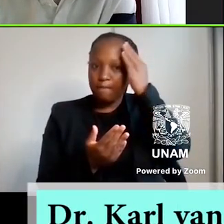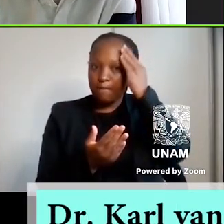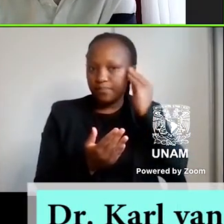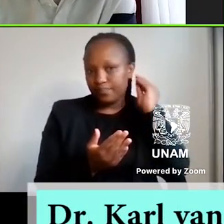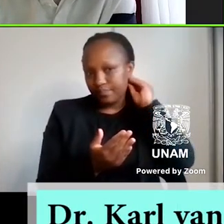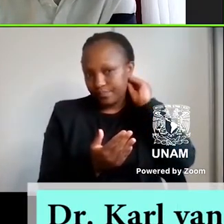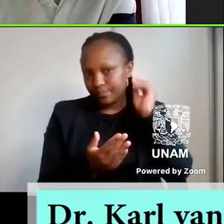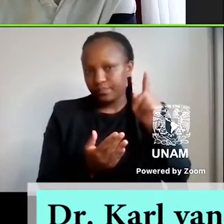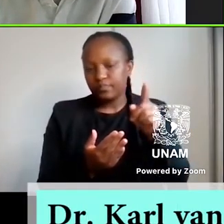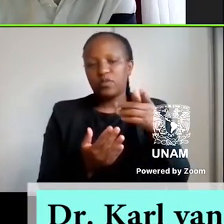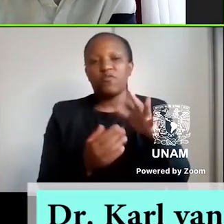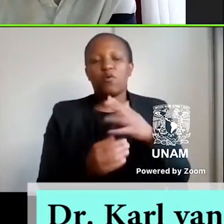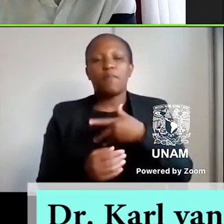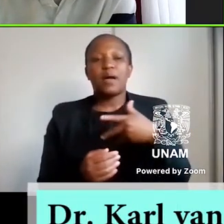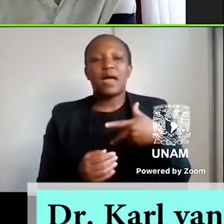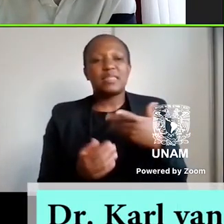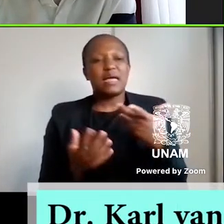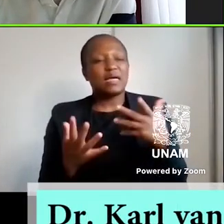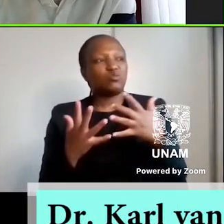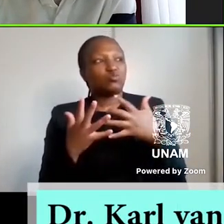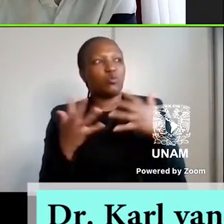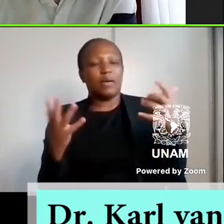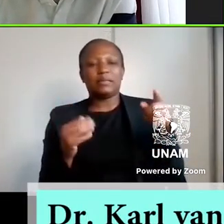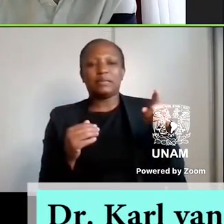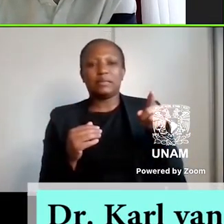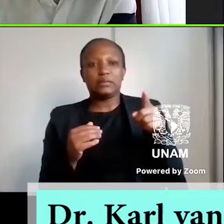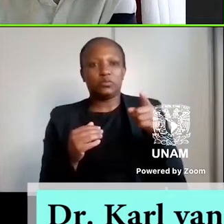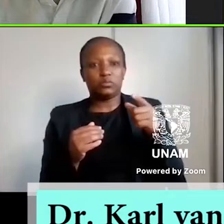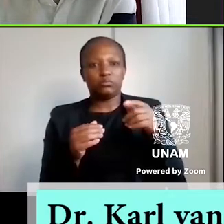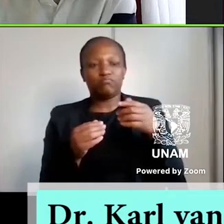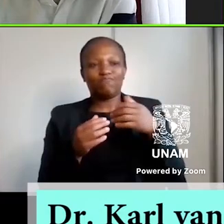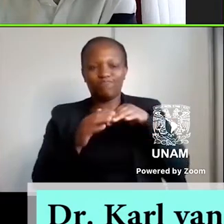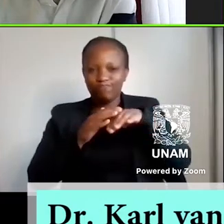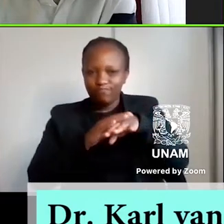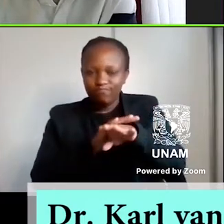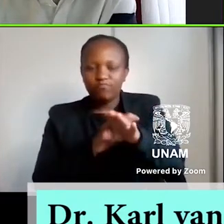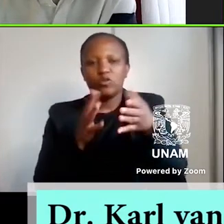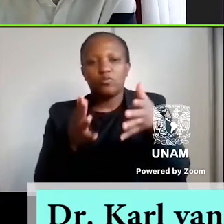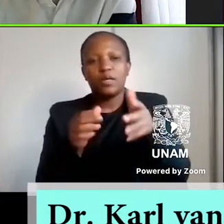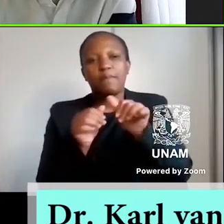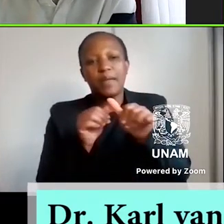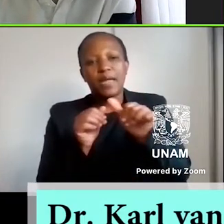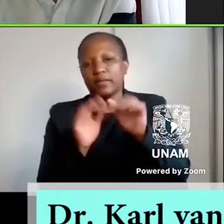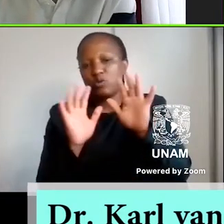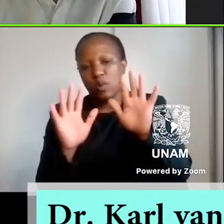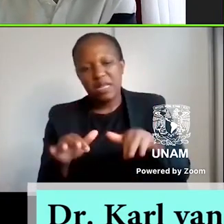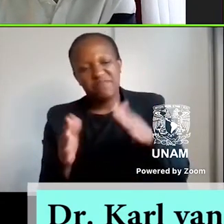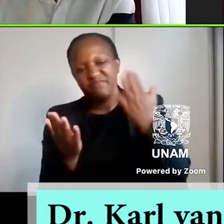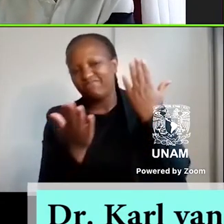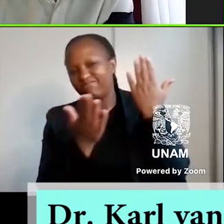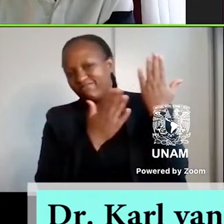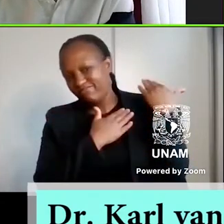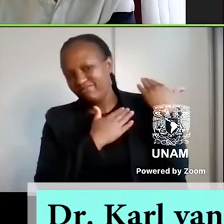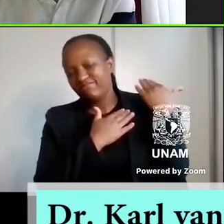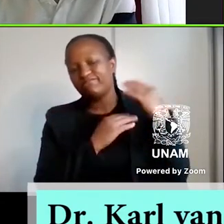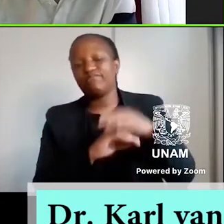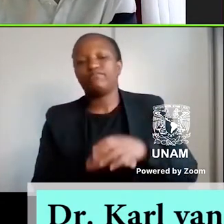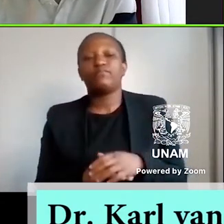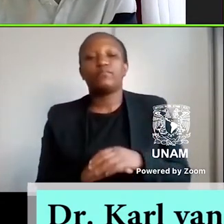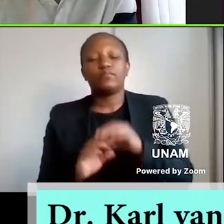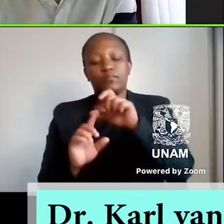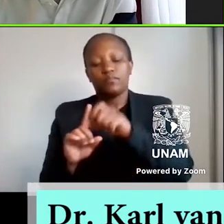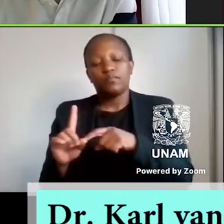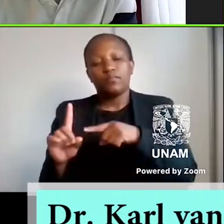betrayal of their mother is too much to carry with him into the present. Perhaps it is best left in the past. Yet Kamala's lightness and humor